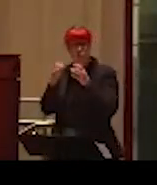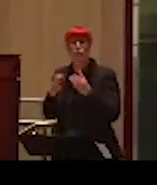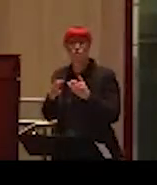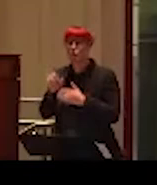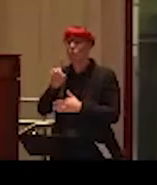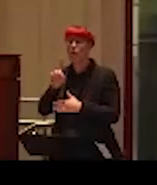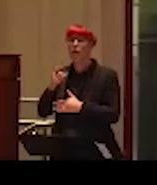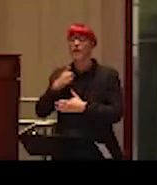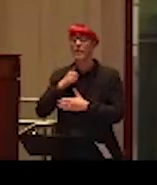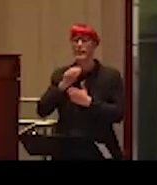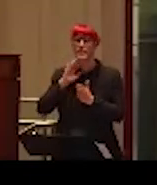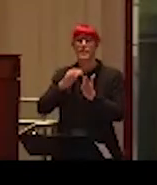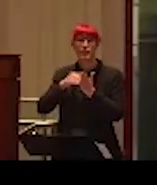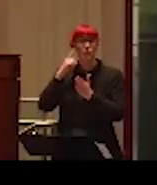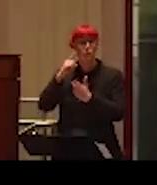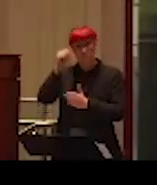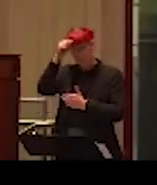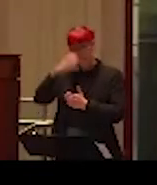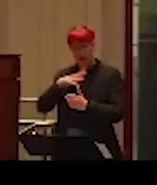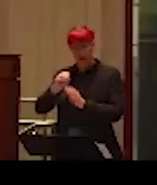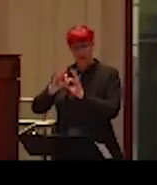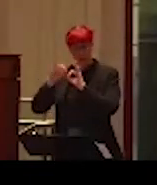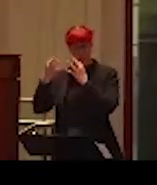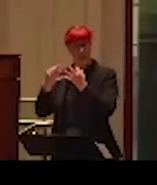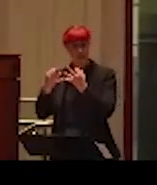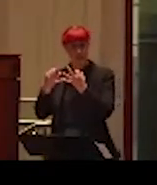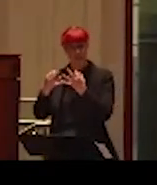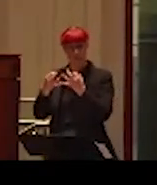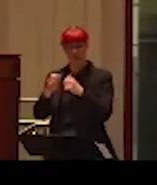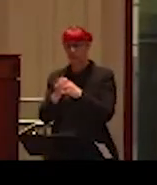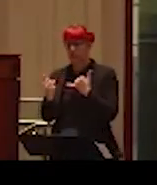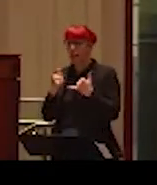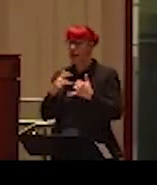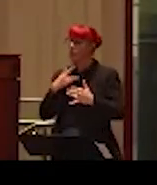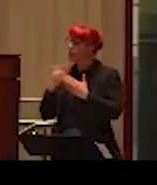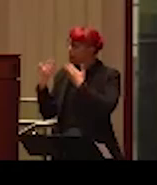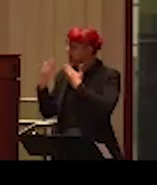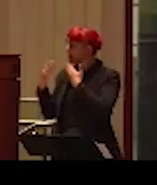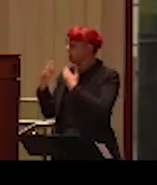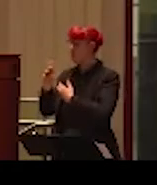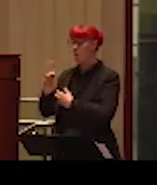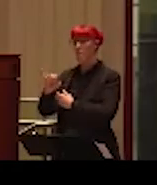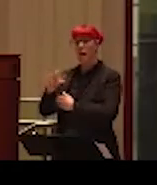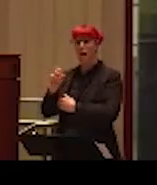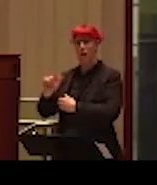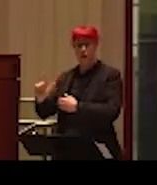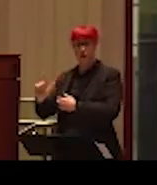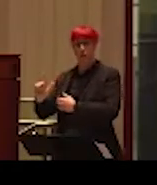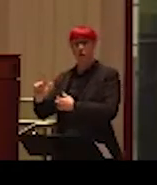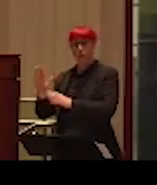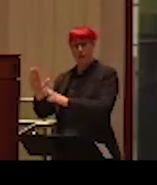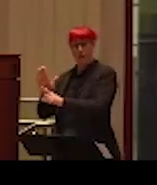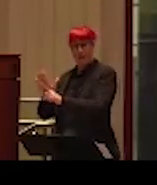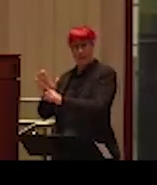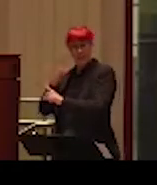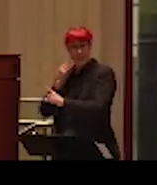Canadian Centre for Men and Families. And today I'm so grateful to Michael, who will be sharing his experiences of